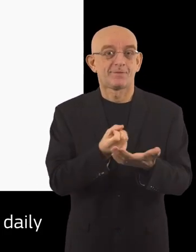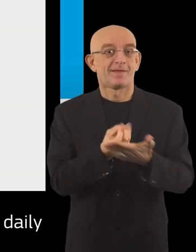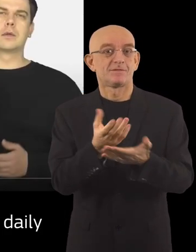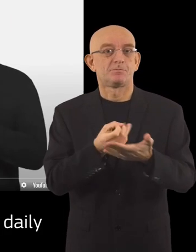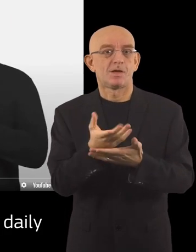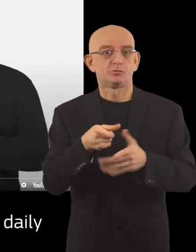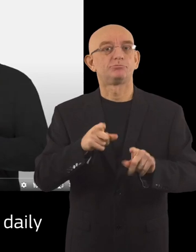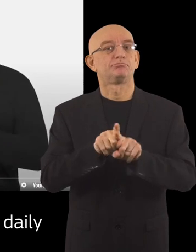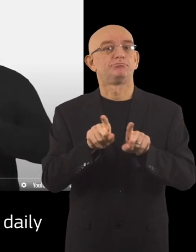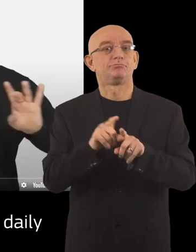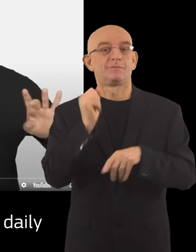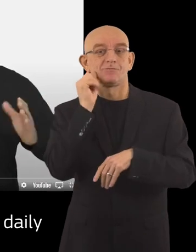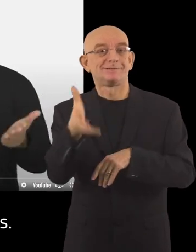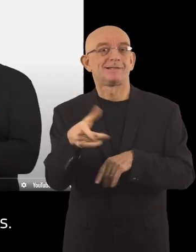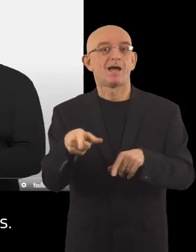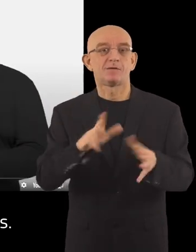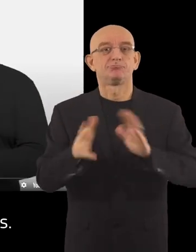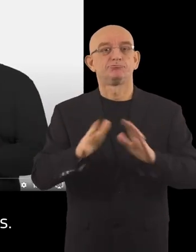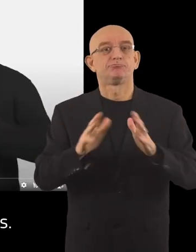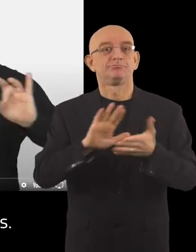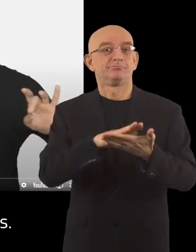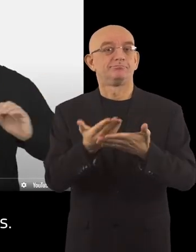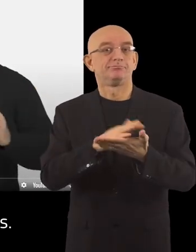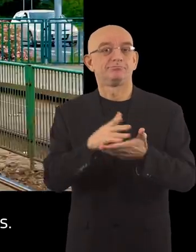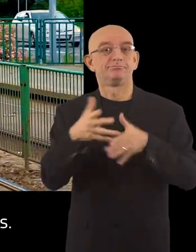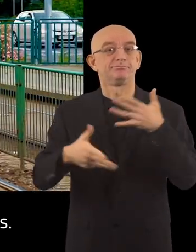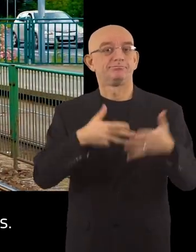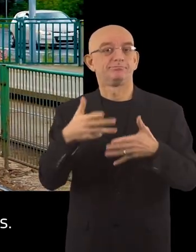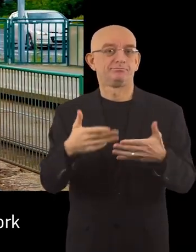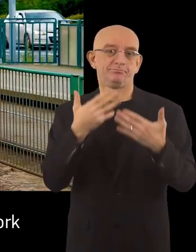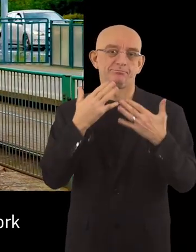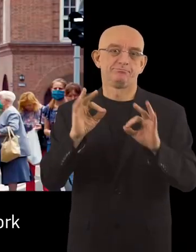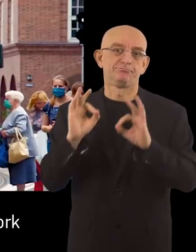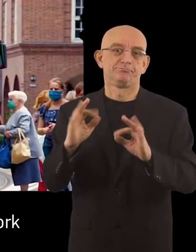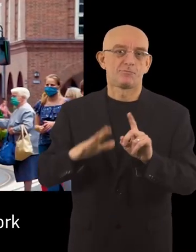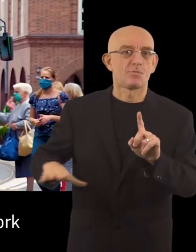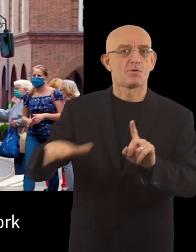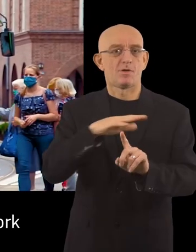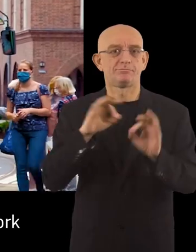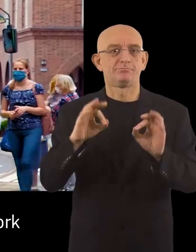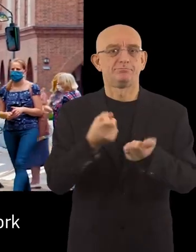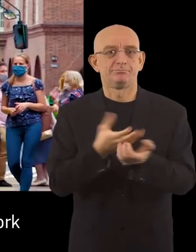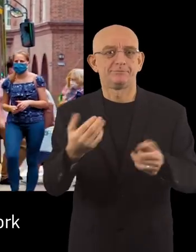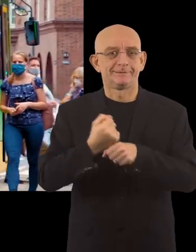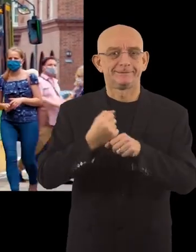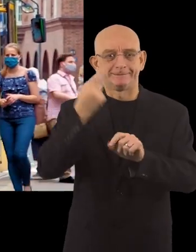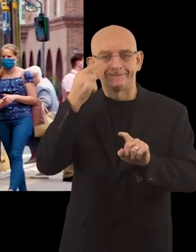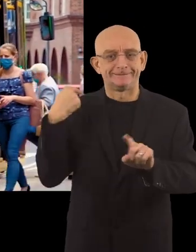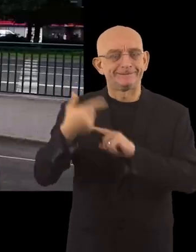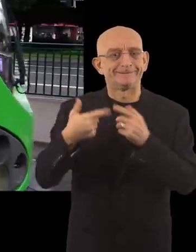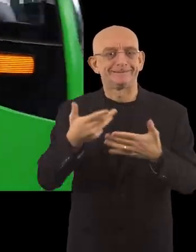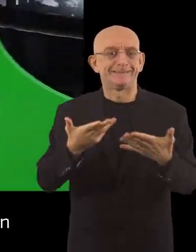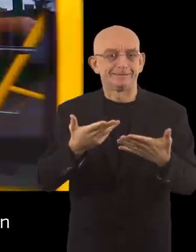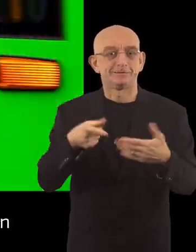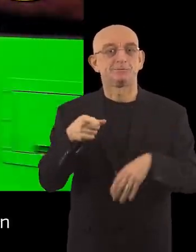Information on the pandemic was provided daily in sign language. Thanks to these efforts and in order to highlight its incredible work during this